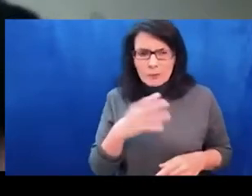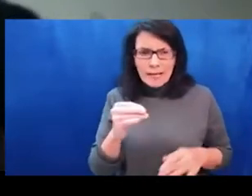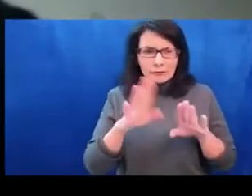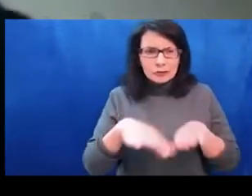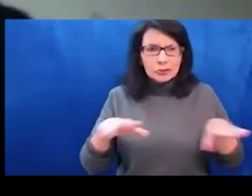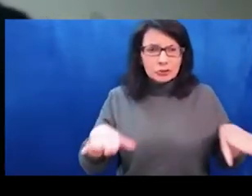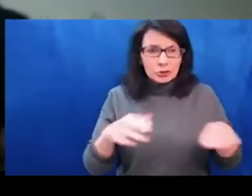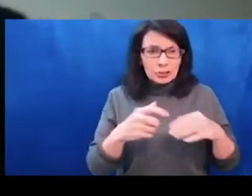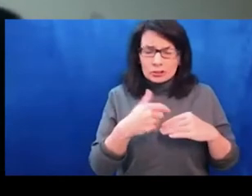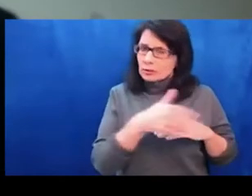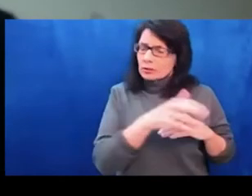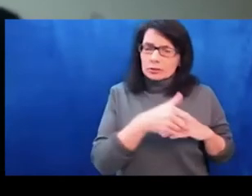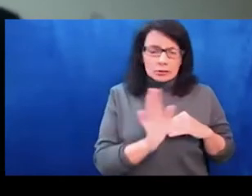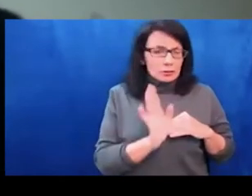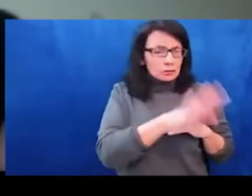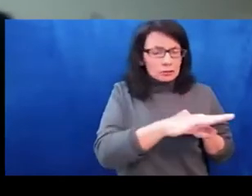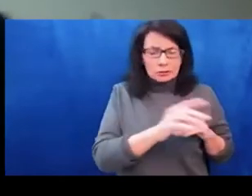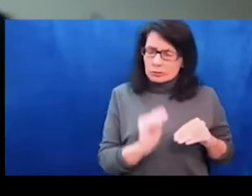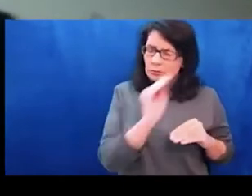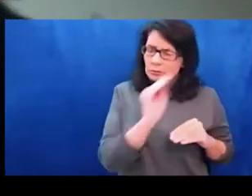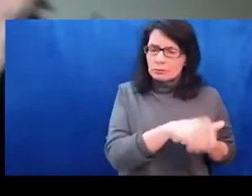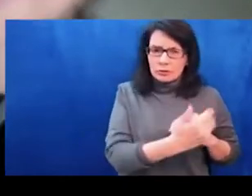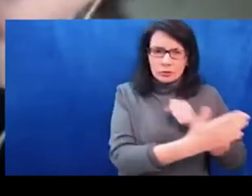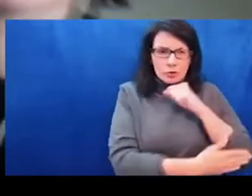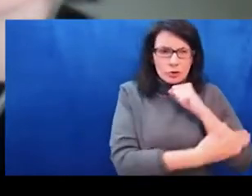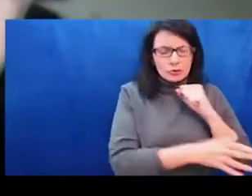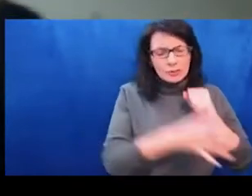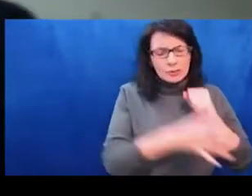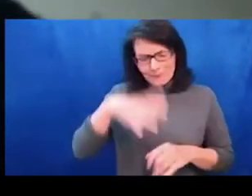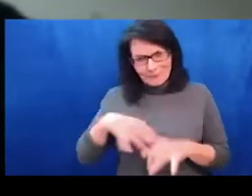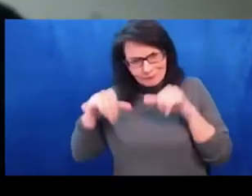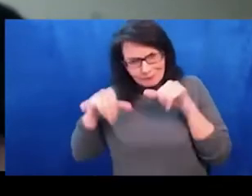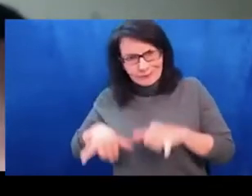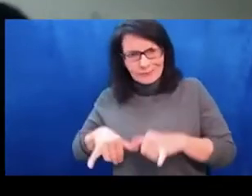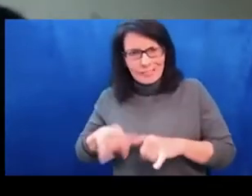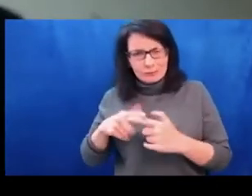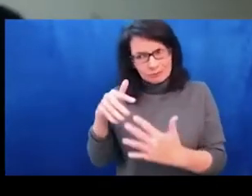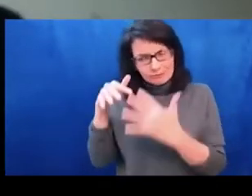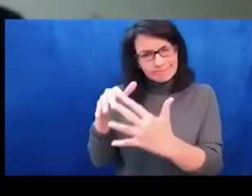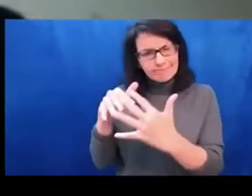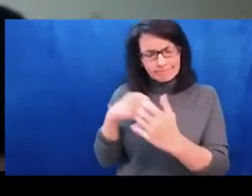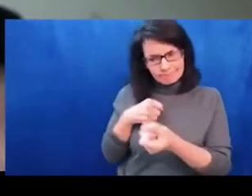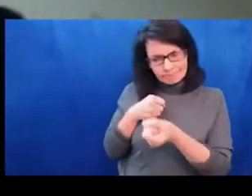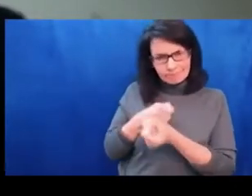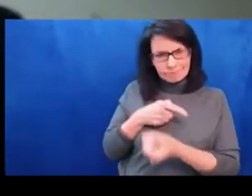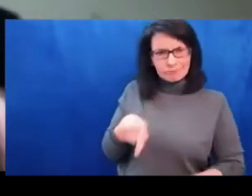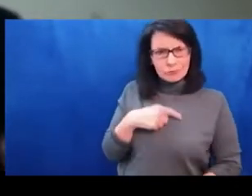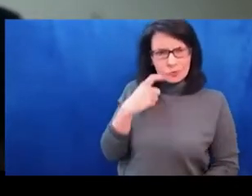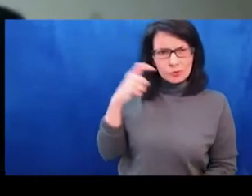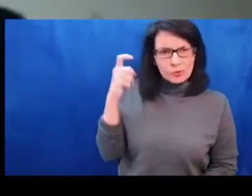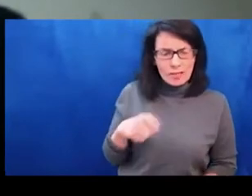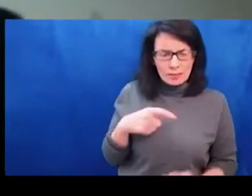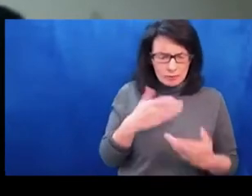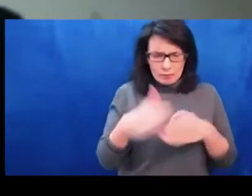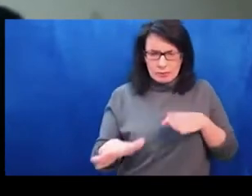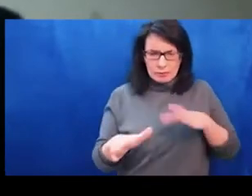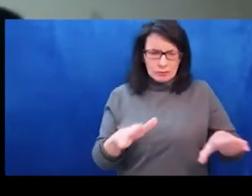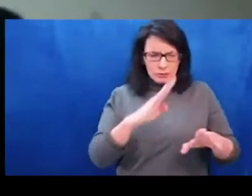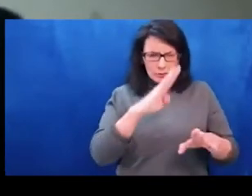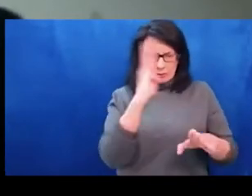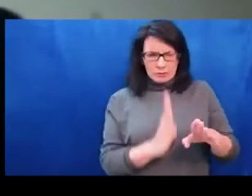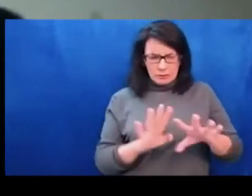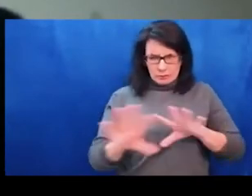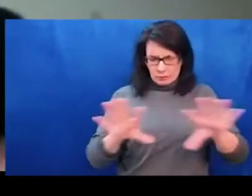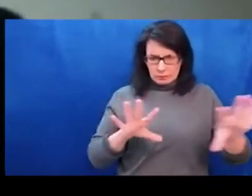has kept me staying in Ukraine, even though I'm actually not a citizen of Ukraine, is these communities and these social bonds and connections.